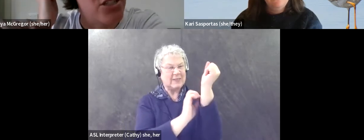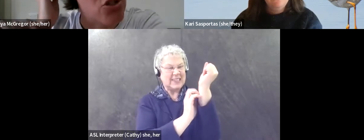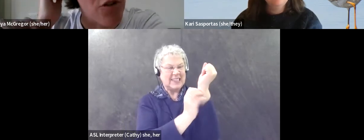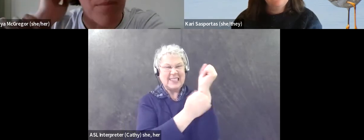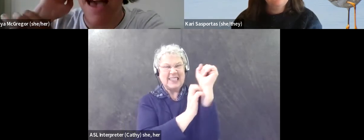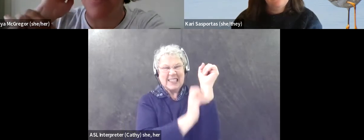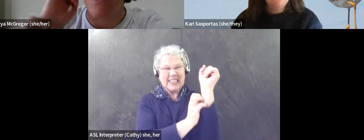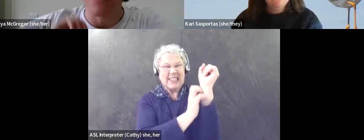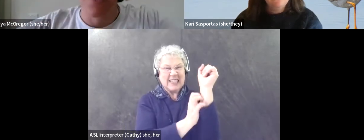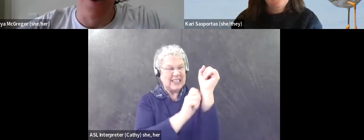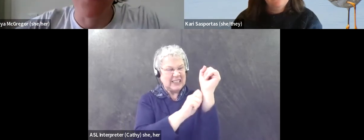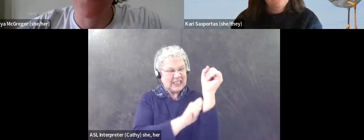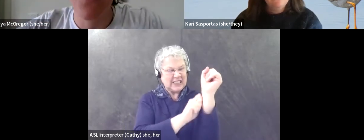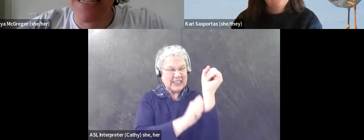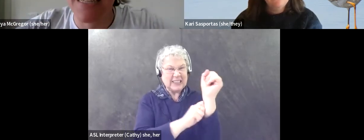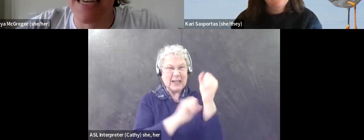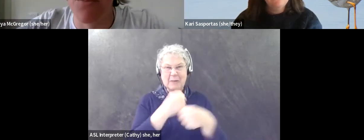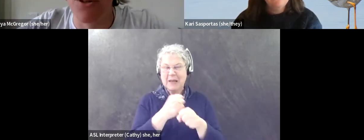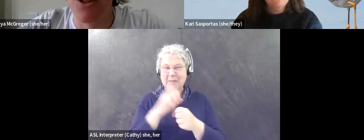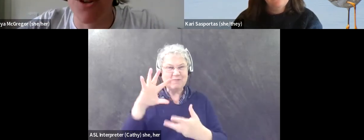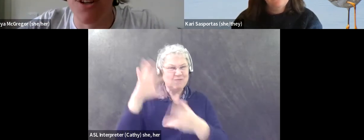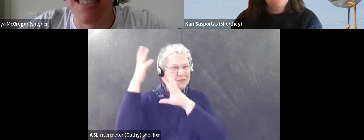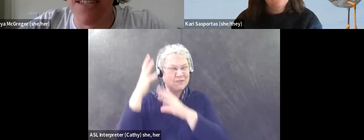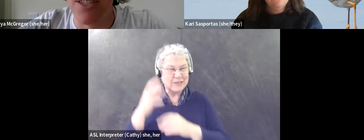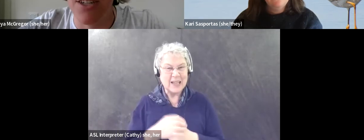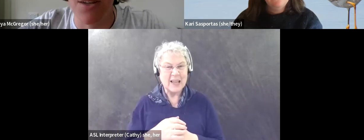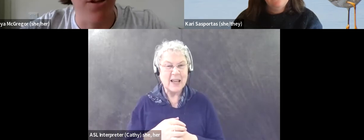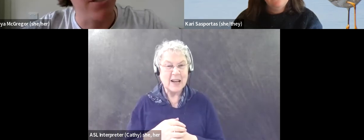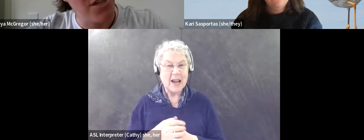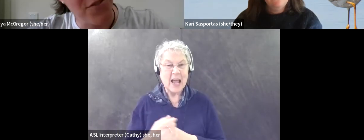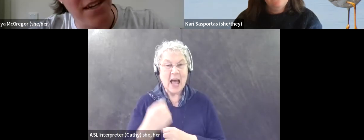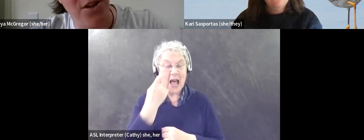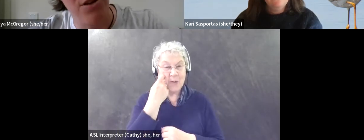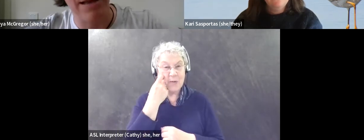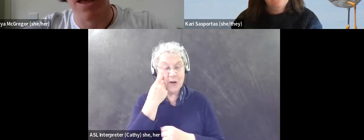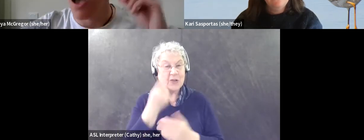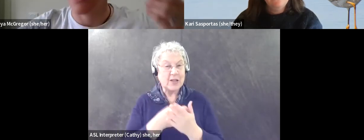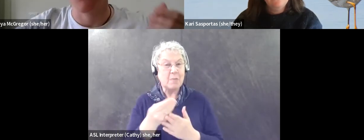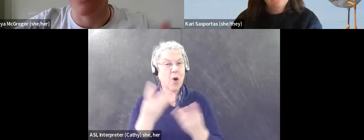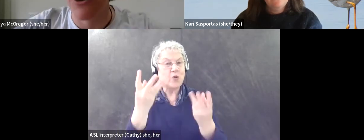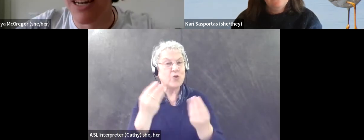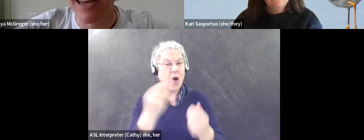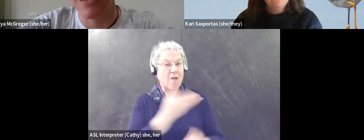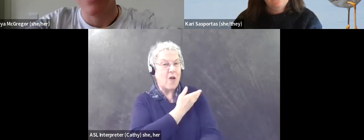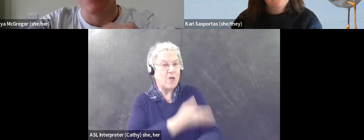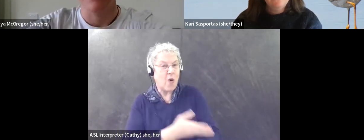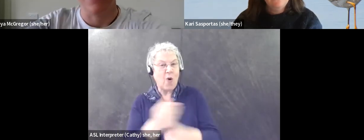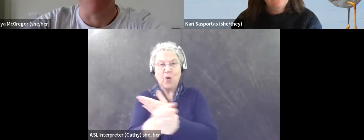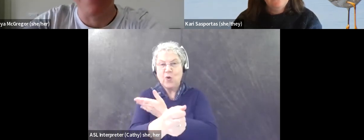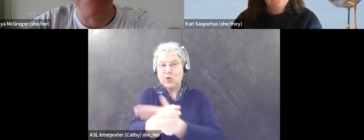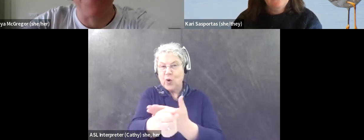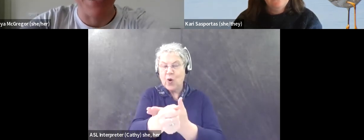wrist and it just drove me mad. But I recently bought two long sleeve t-shirts that were a lot softer, a higher quality cotton. And